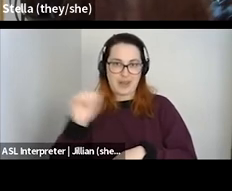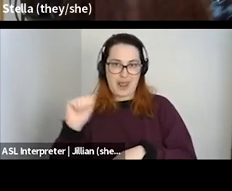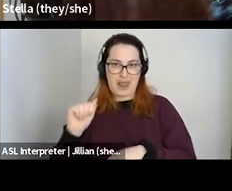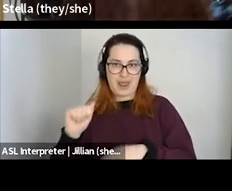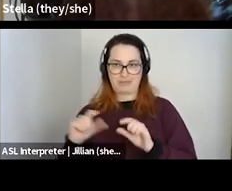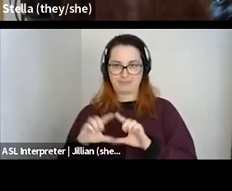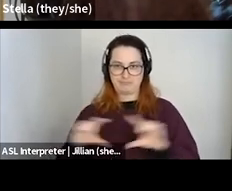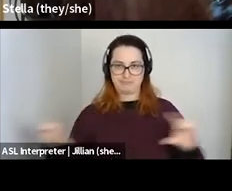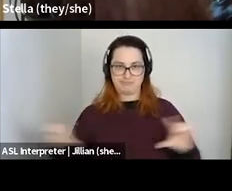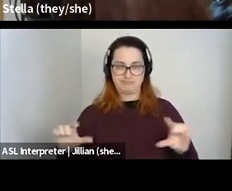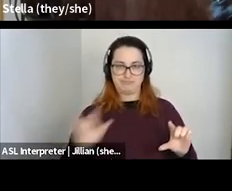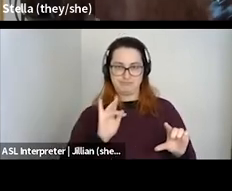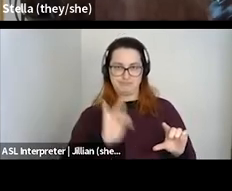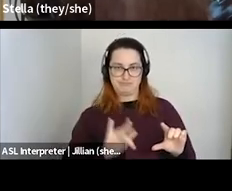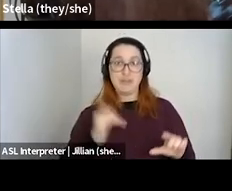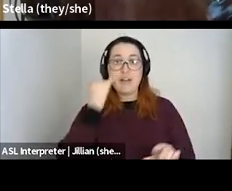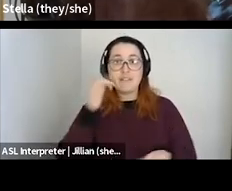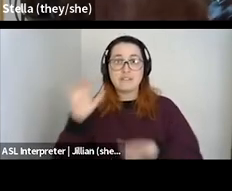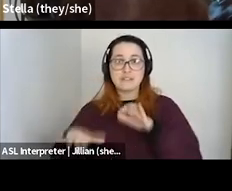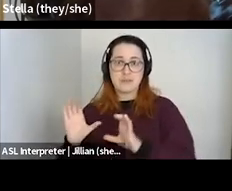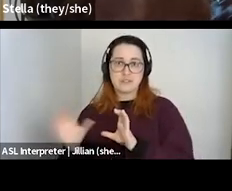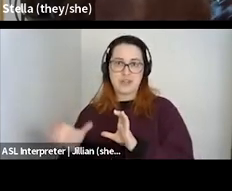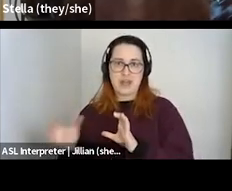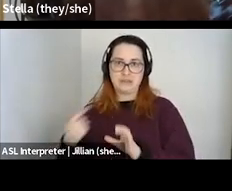Questions submitted in the chat might be missed.